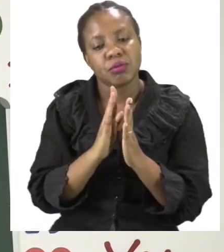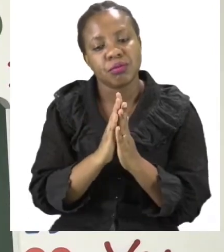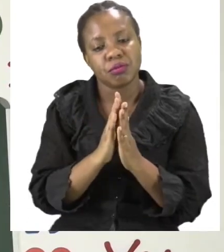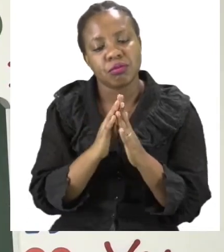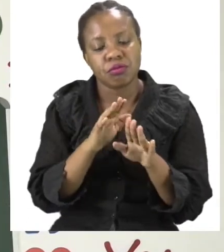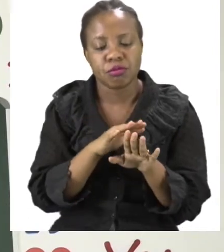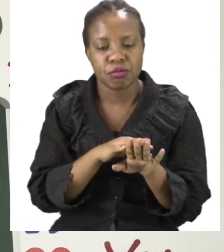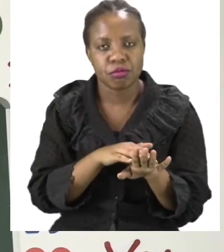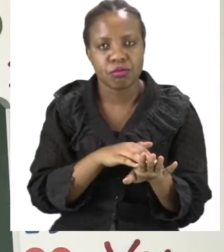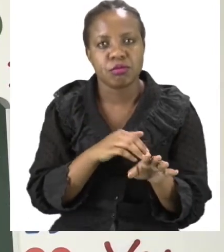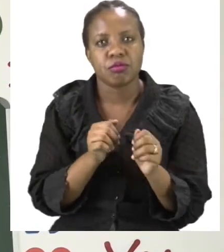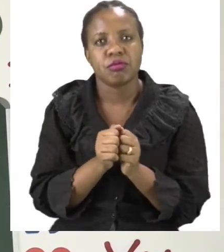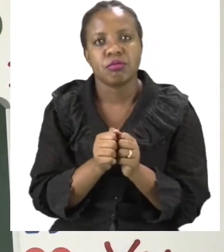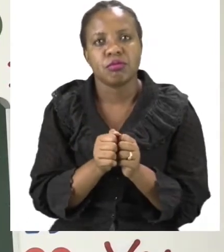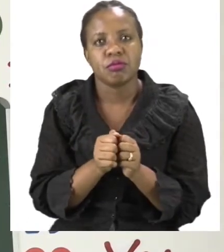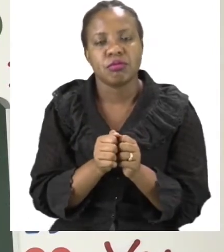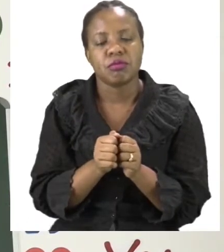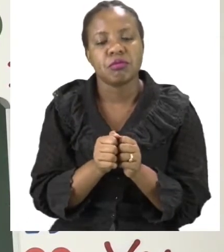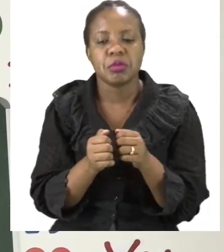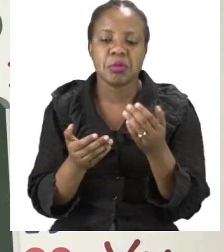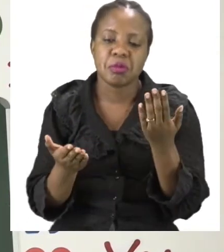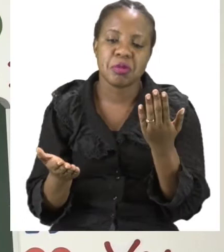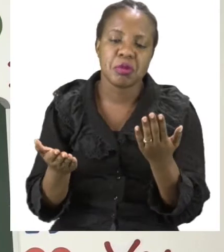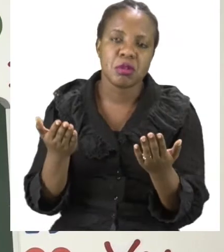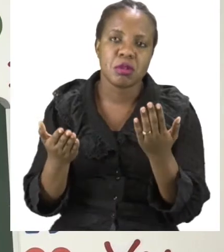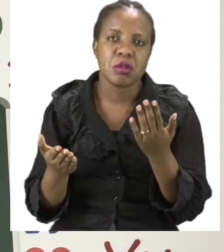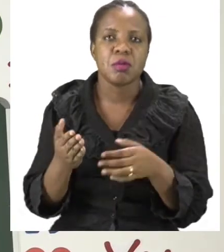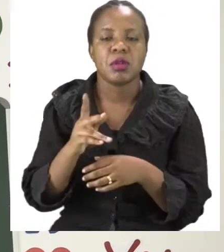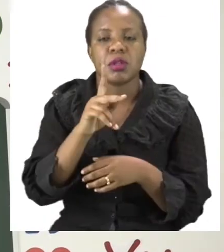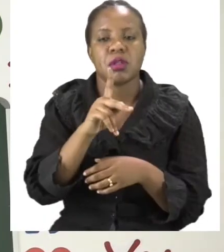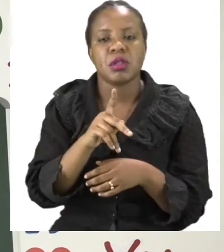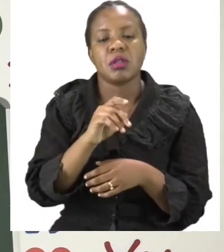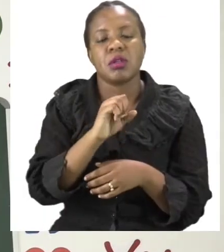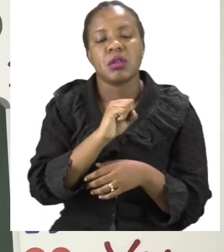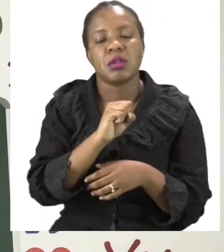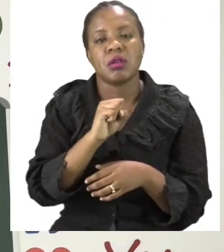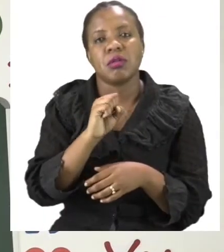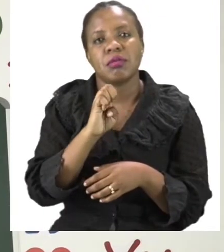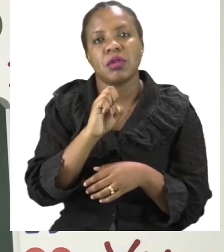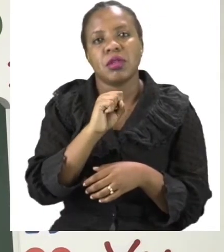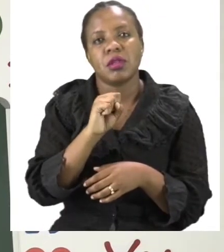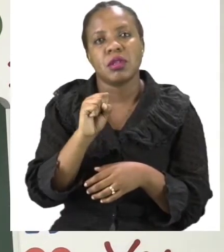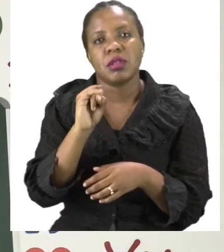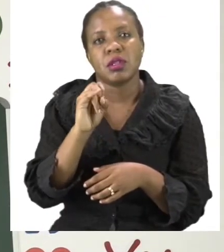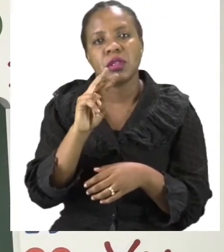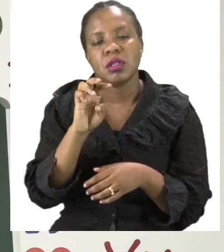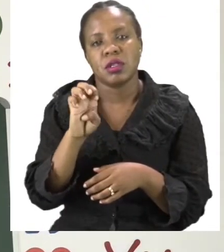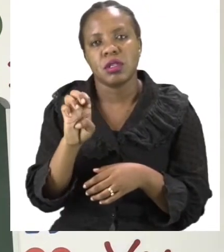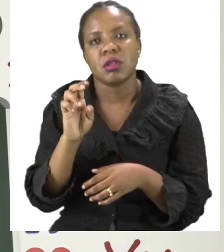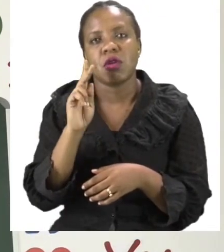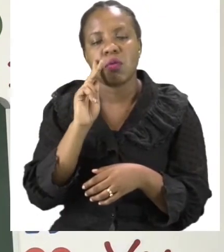remember you can compare the possessive pronouns and the pronouns to try and get your answer. Also